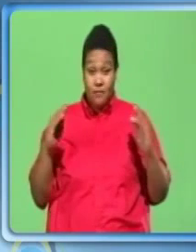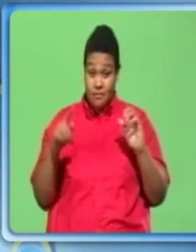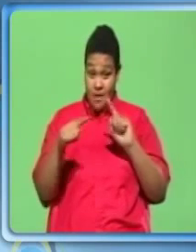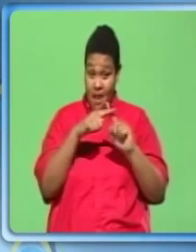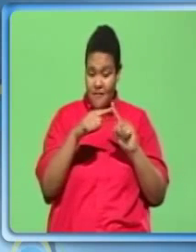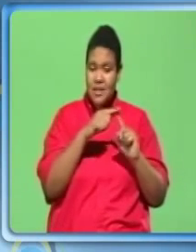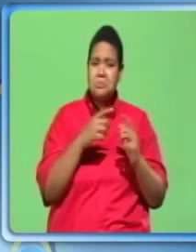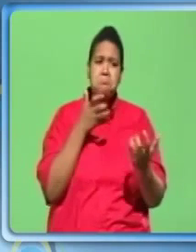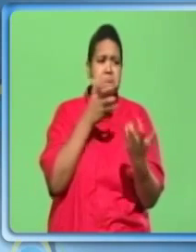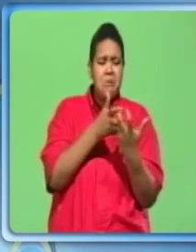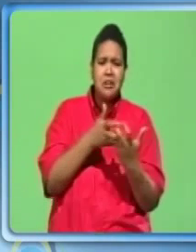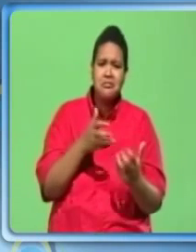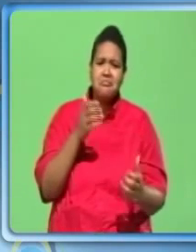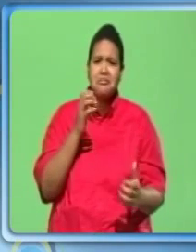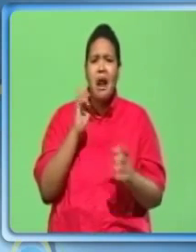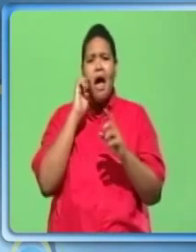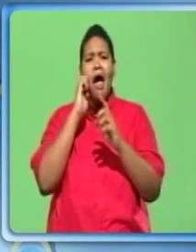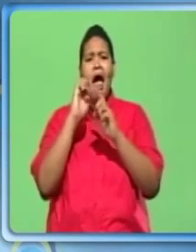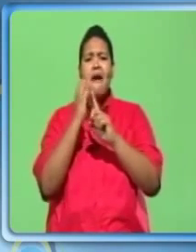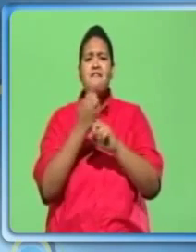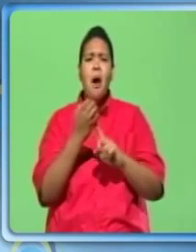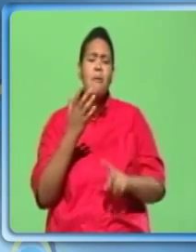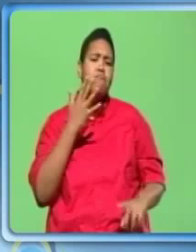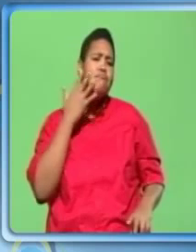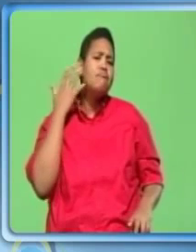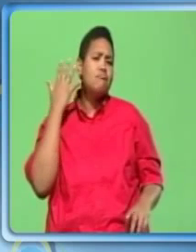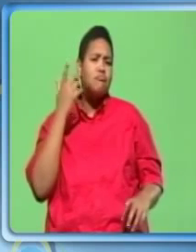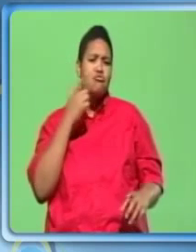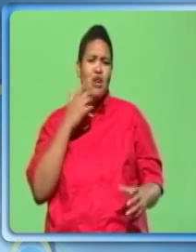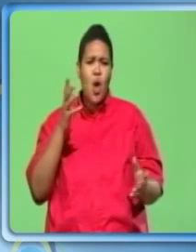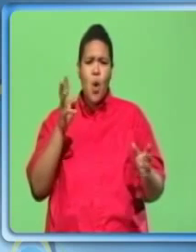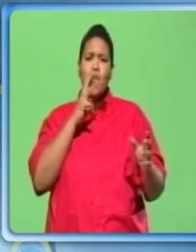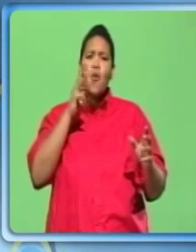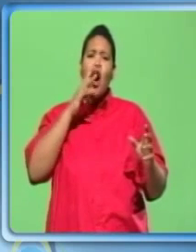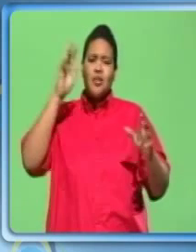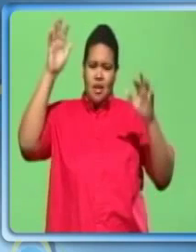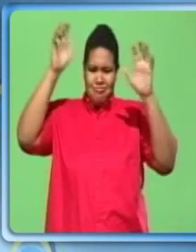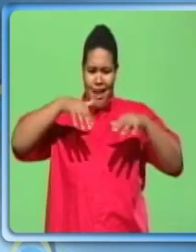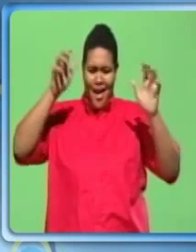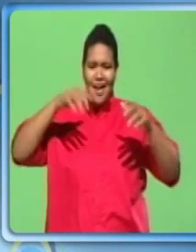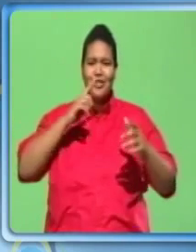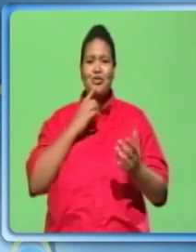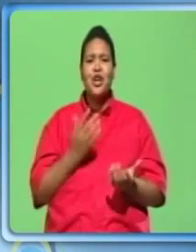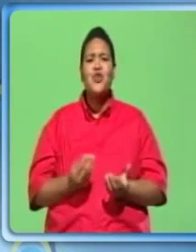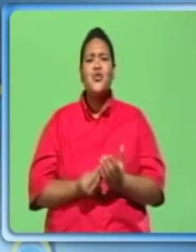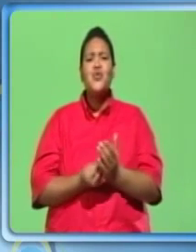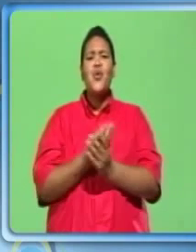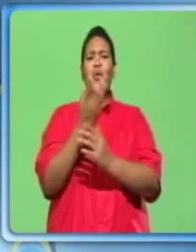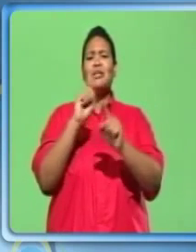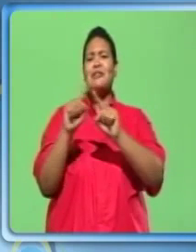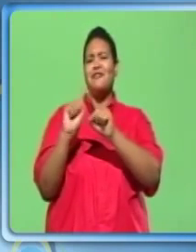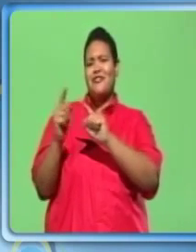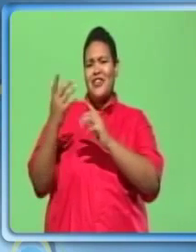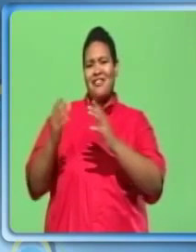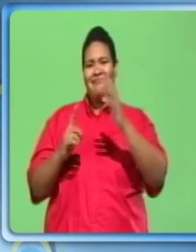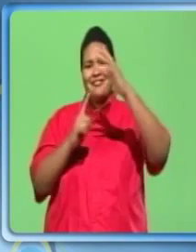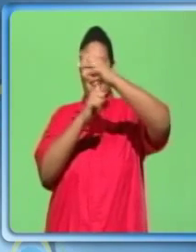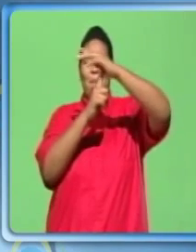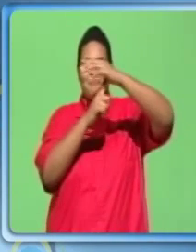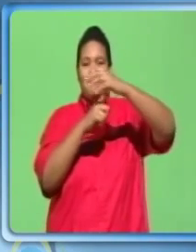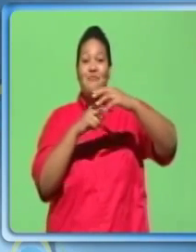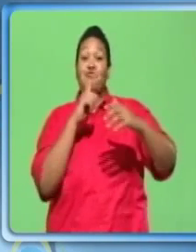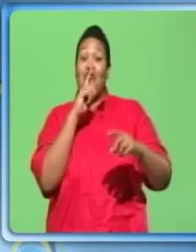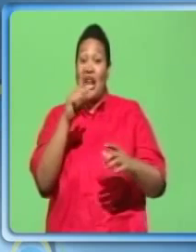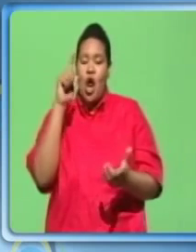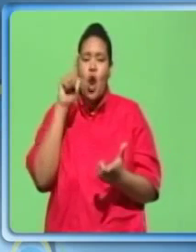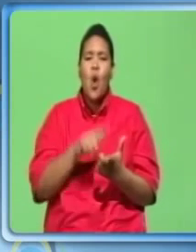Environmentally friendly. Filters rainwater through a roof system of vegetation and soil. Low maintenance.